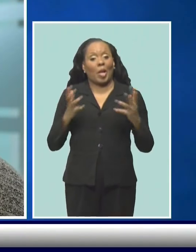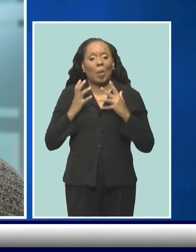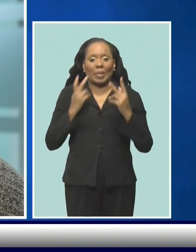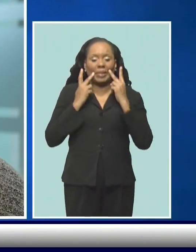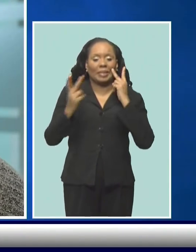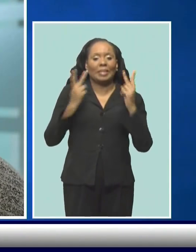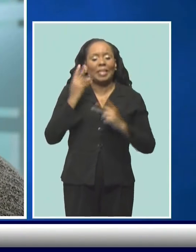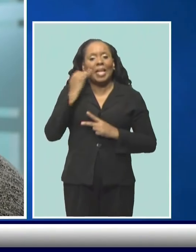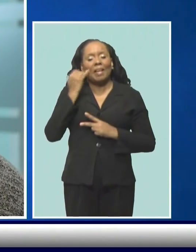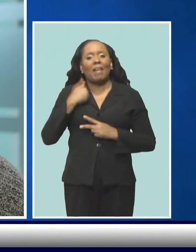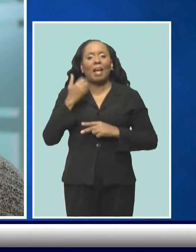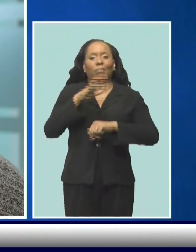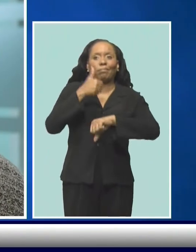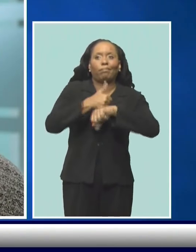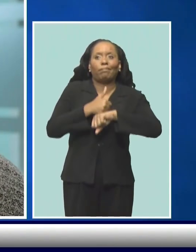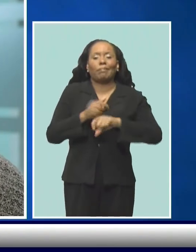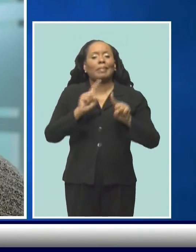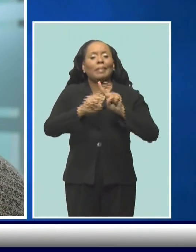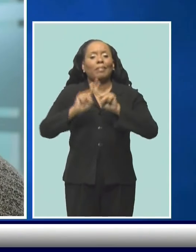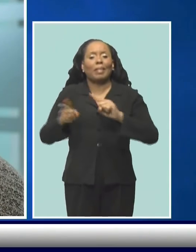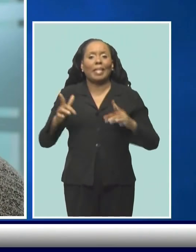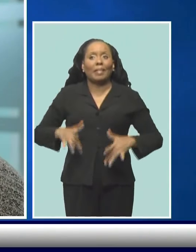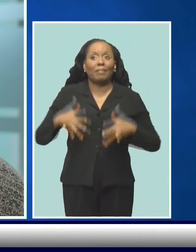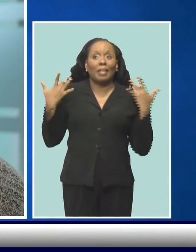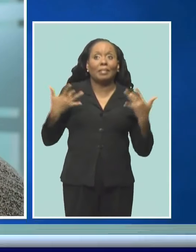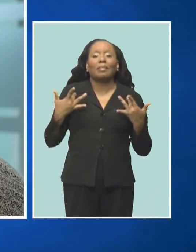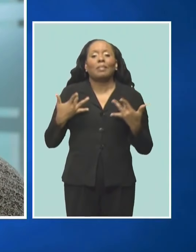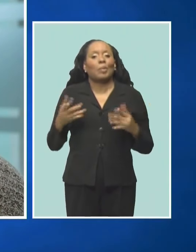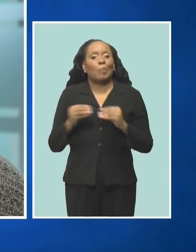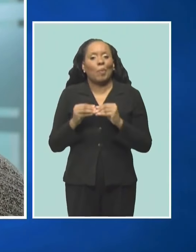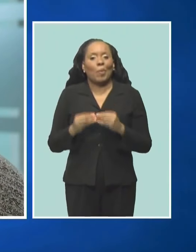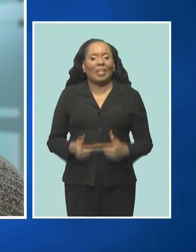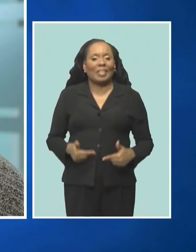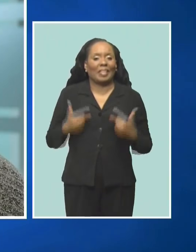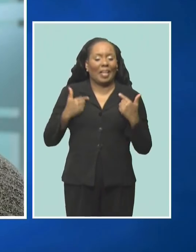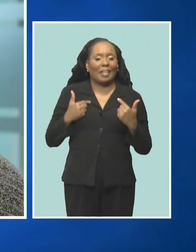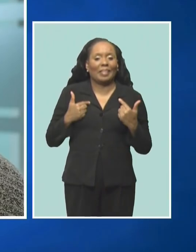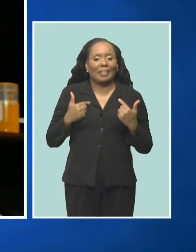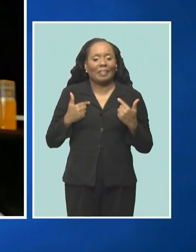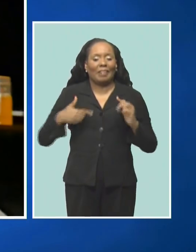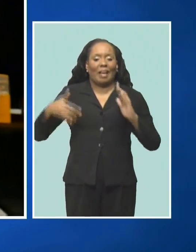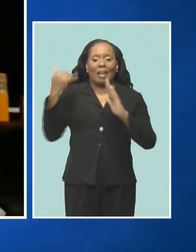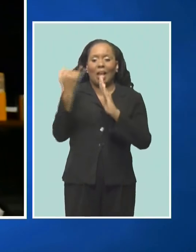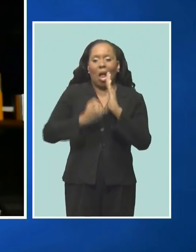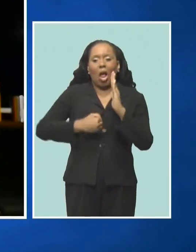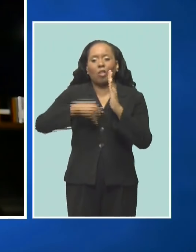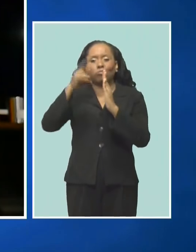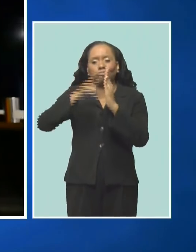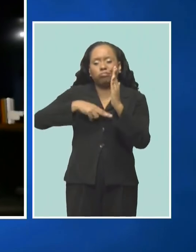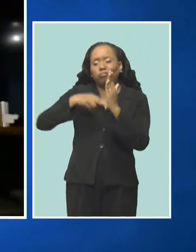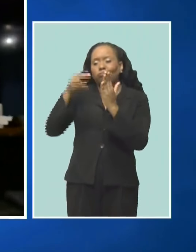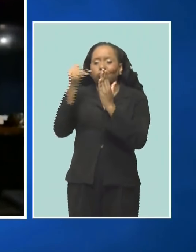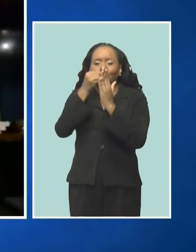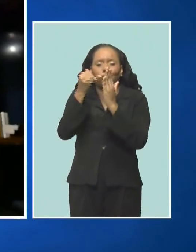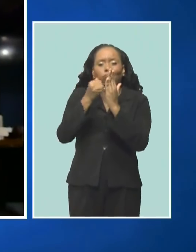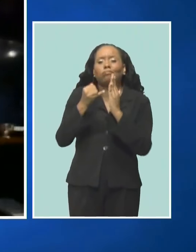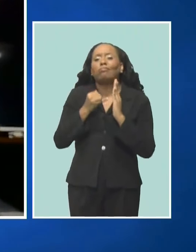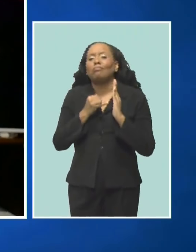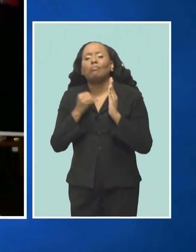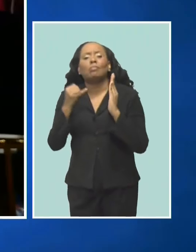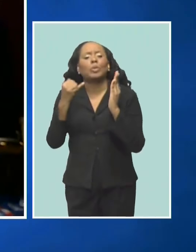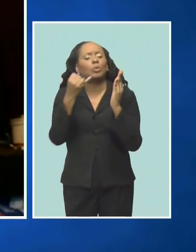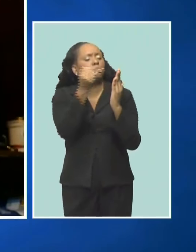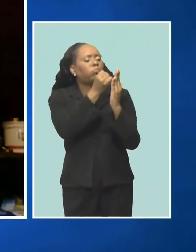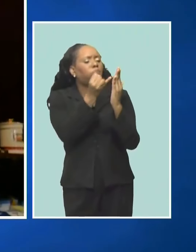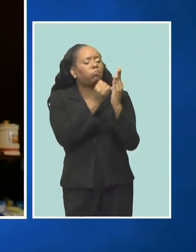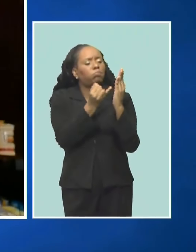events for the year, have some more live performances, as well as stage some more design